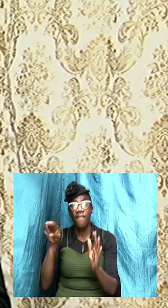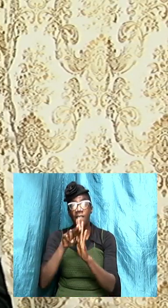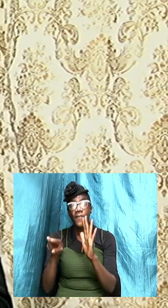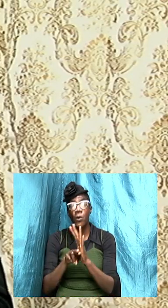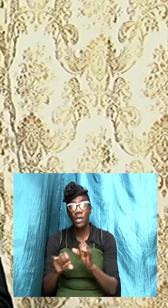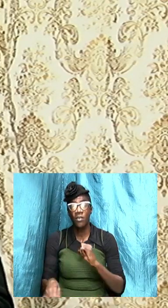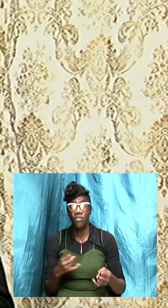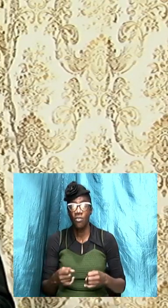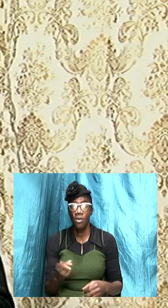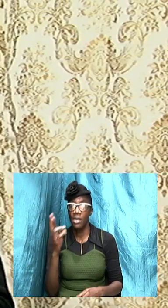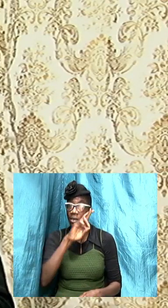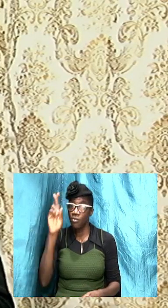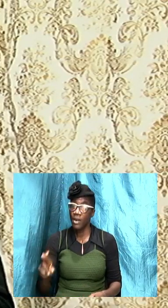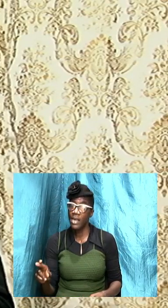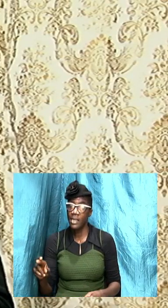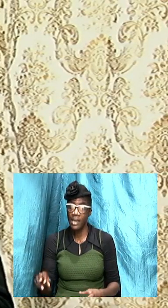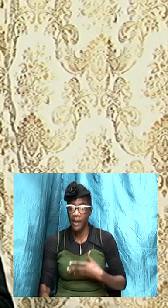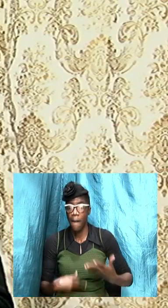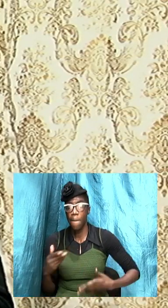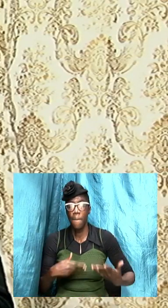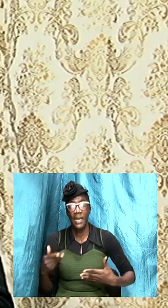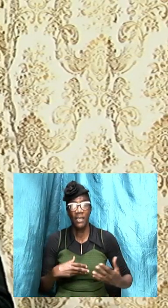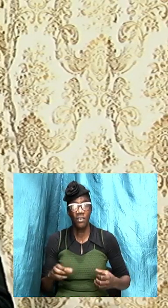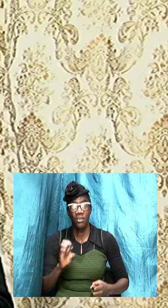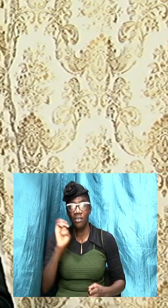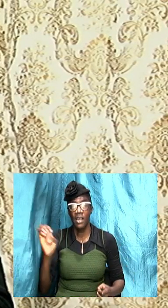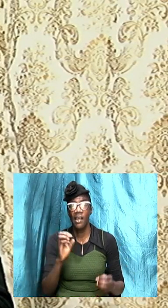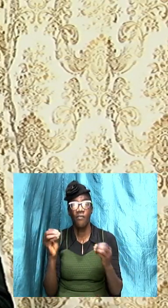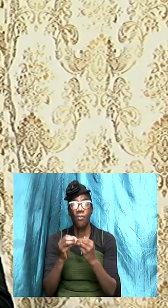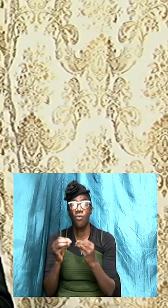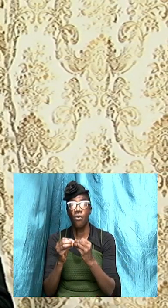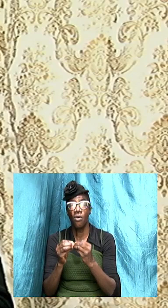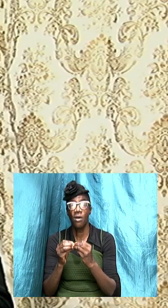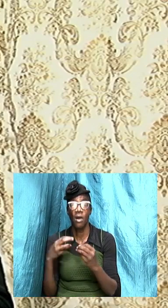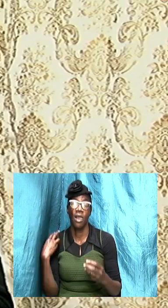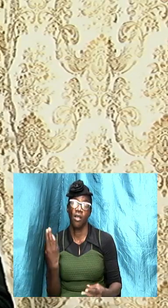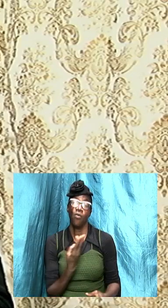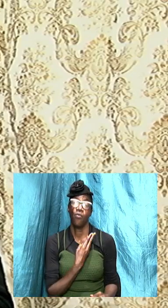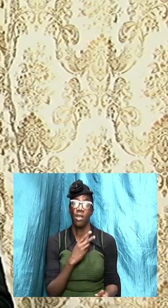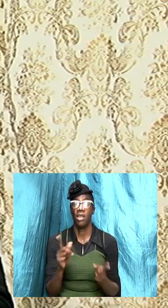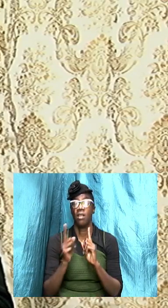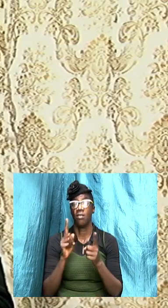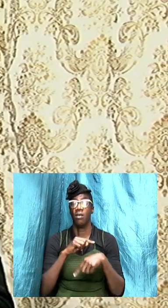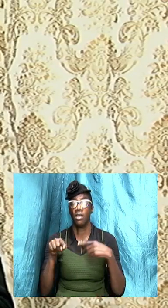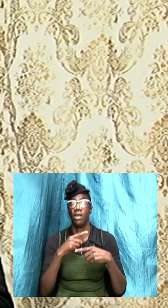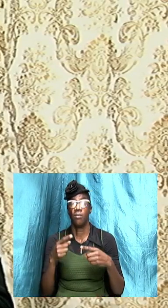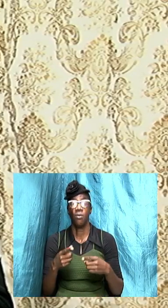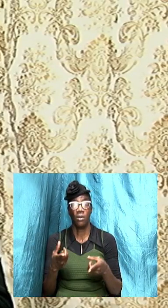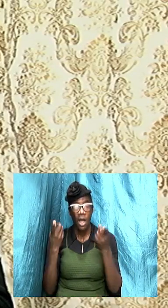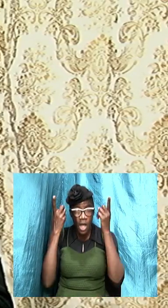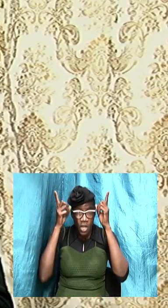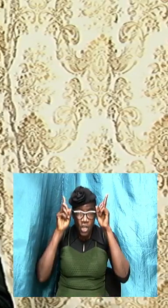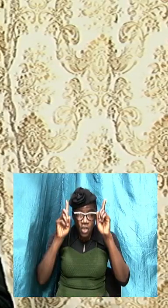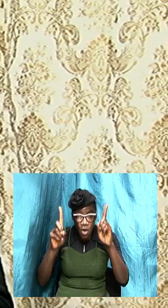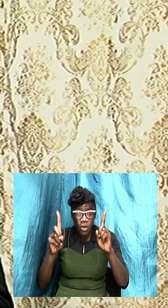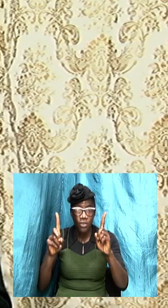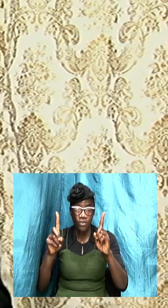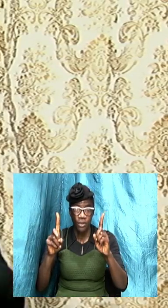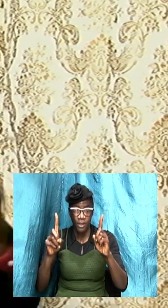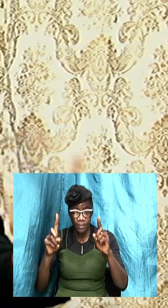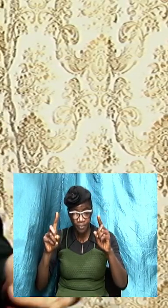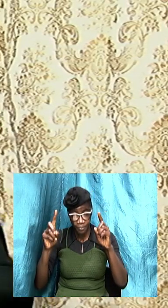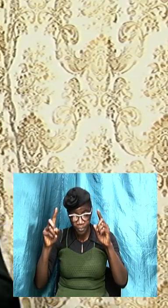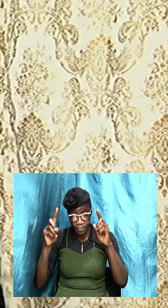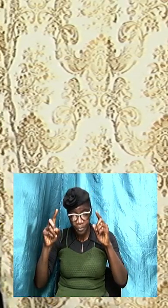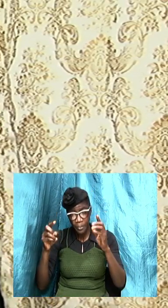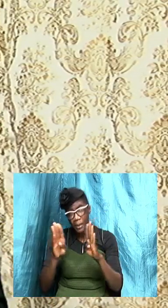right and there are pleasures forevermore we have been talking about doctrine and you know it's